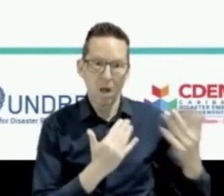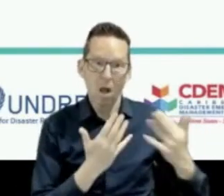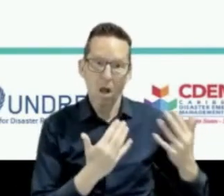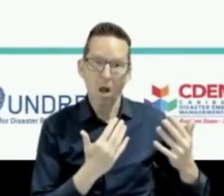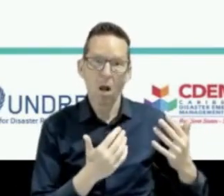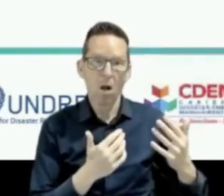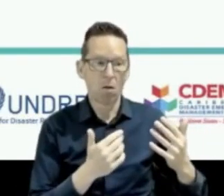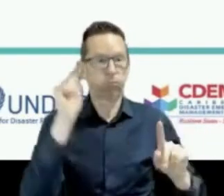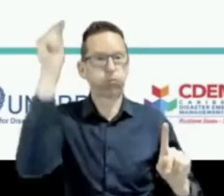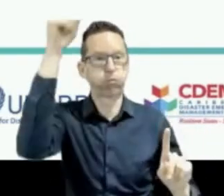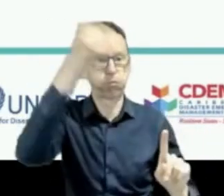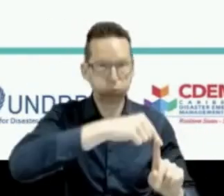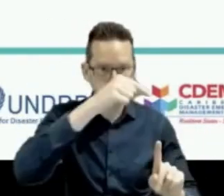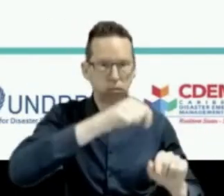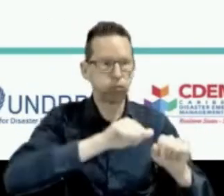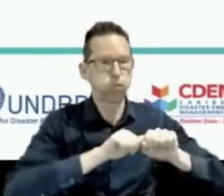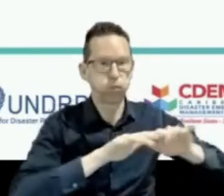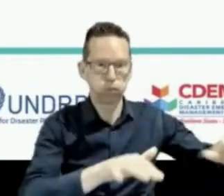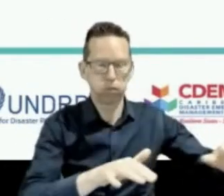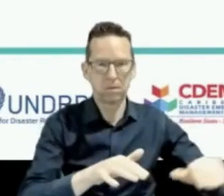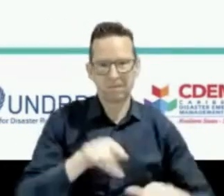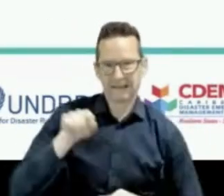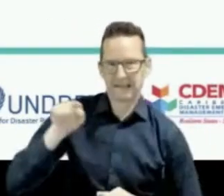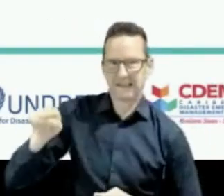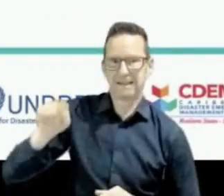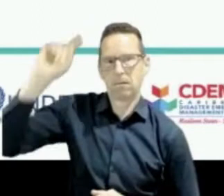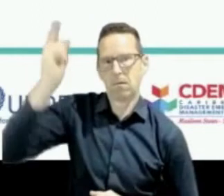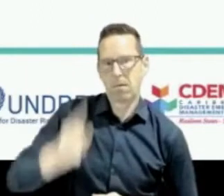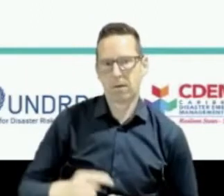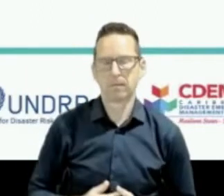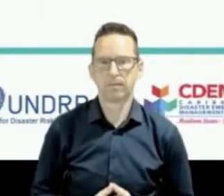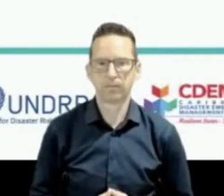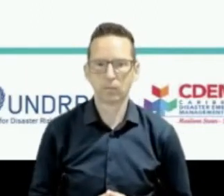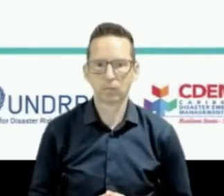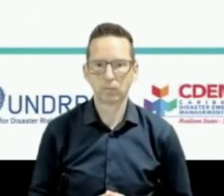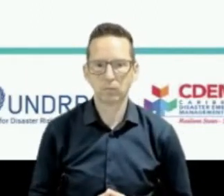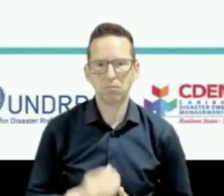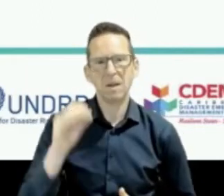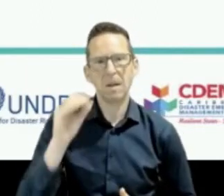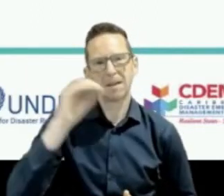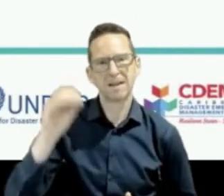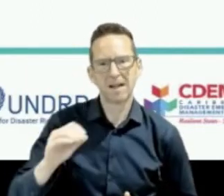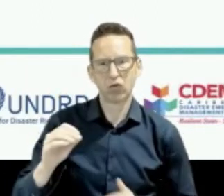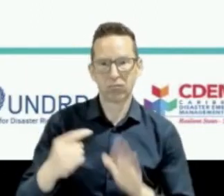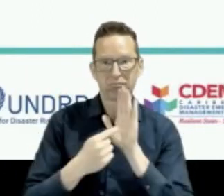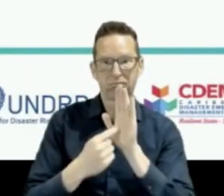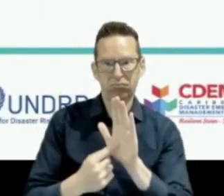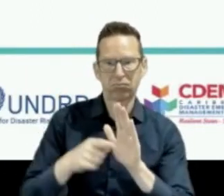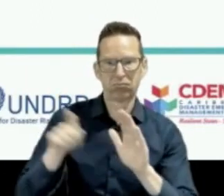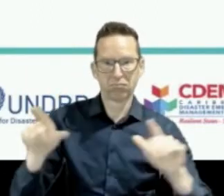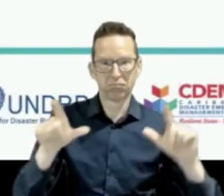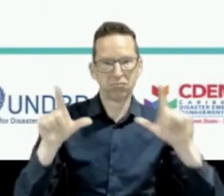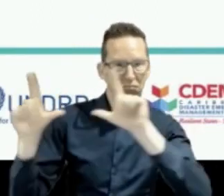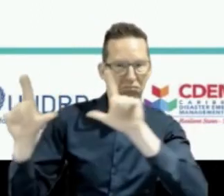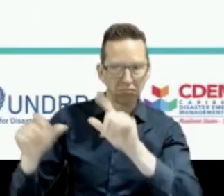that is in the graph here, as well as in the map. And bushfires are also a concern in Jamaica. the Jamaican Med